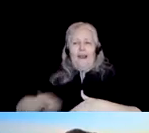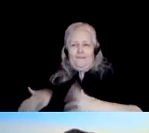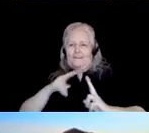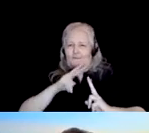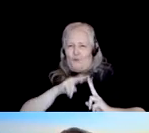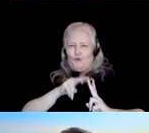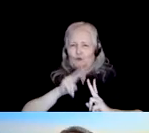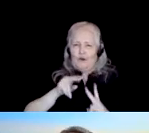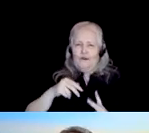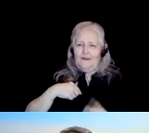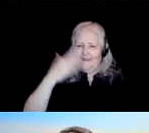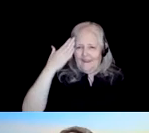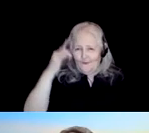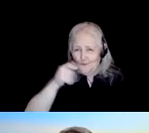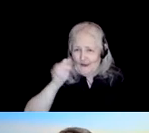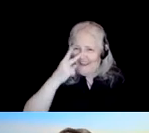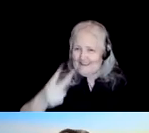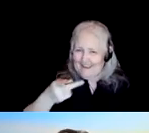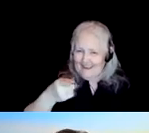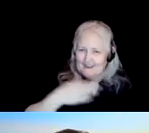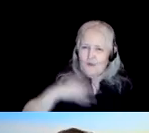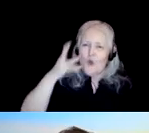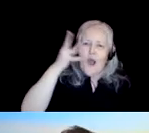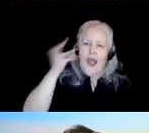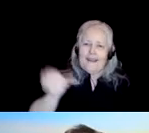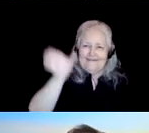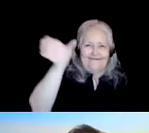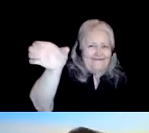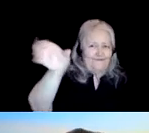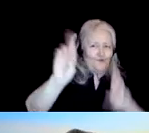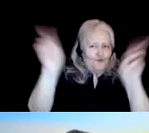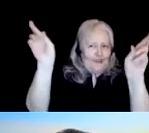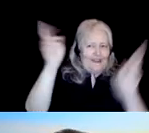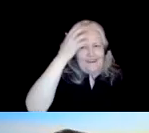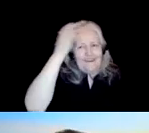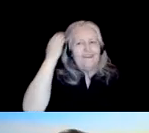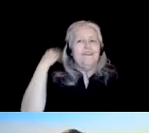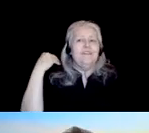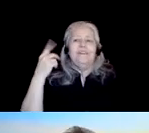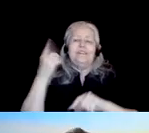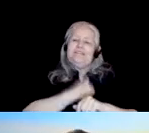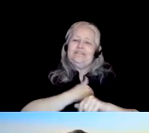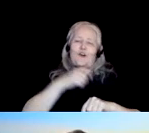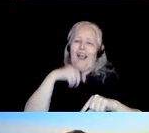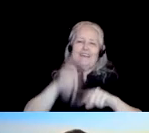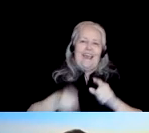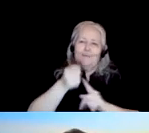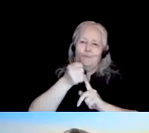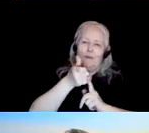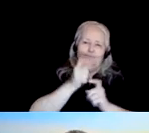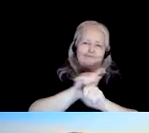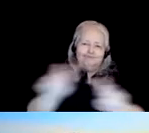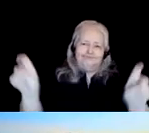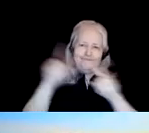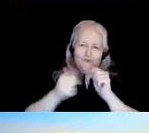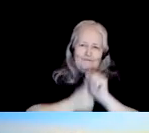So I don't know if you can see this, but I'm ready for you. I'm sorry I can't pop open a few more bottles for everybody. I want to